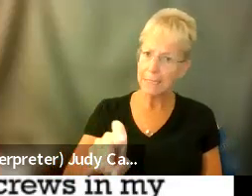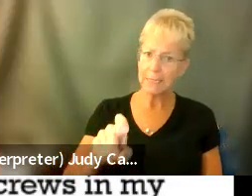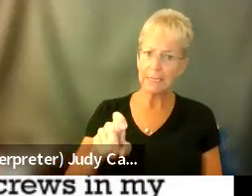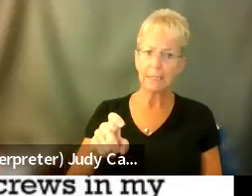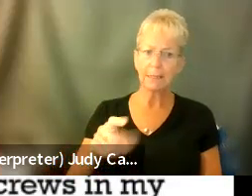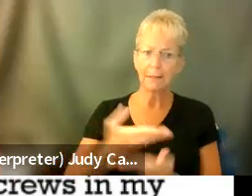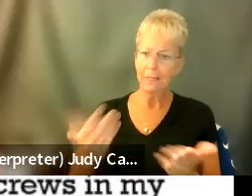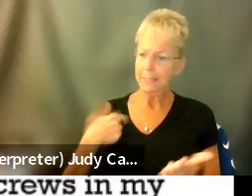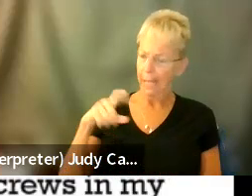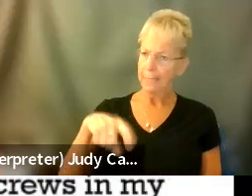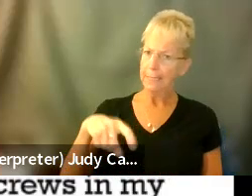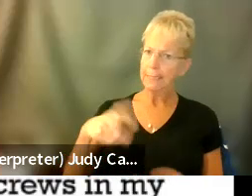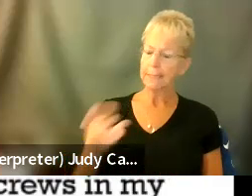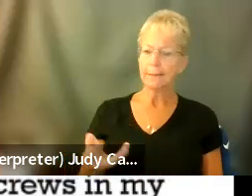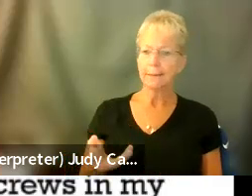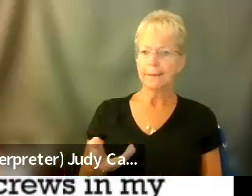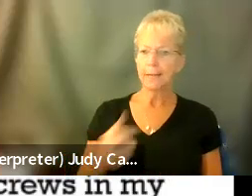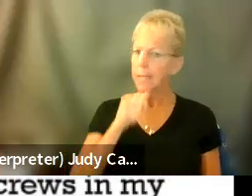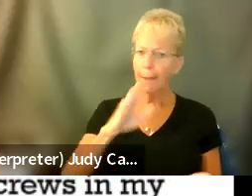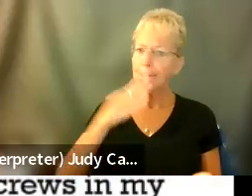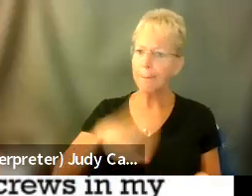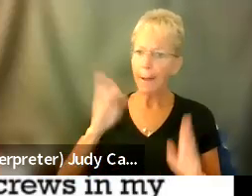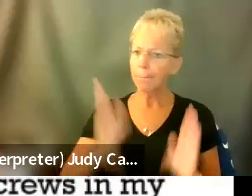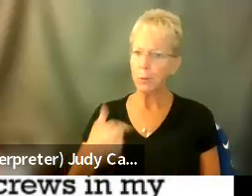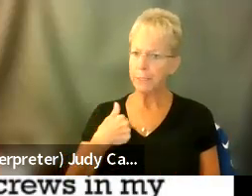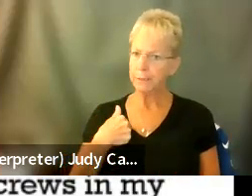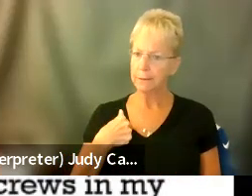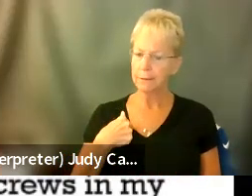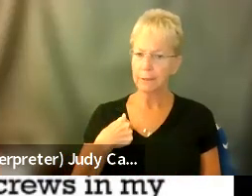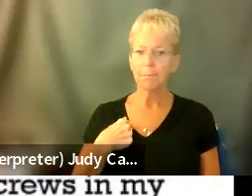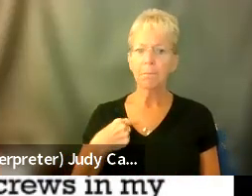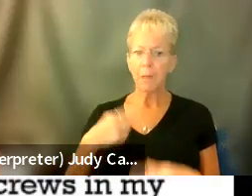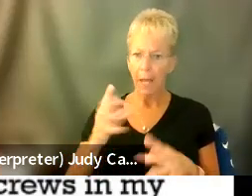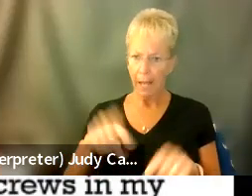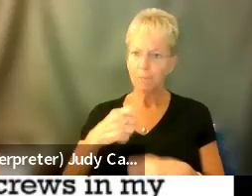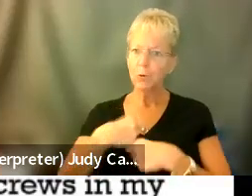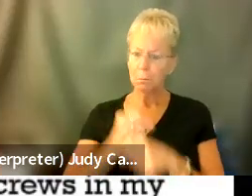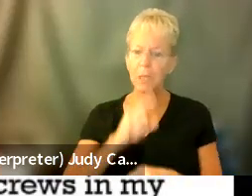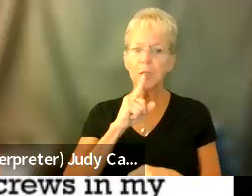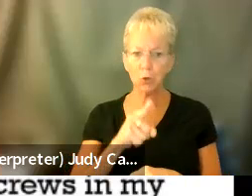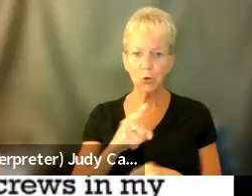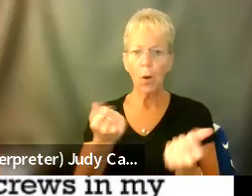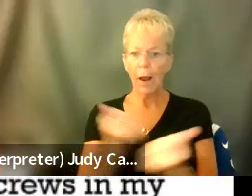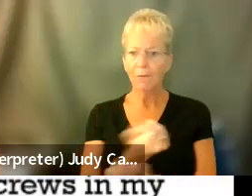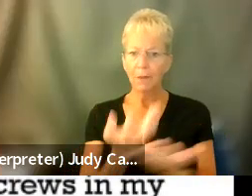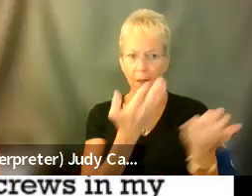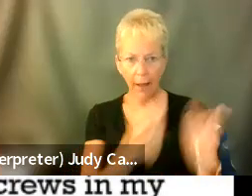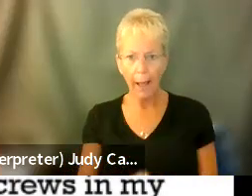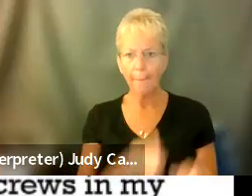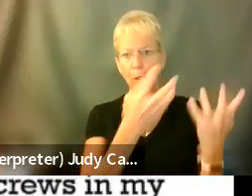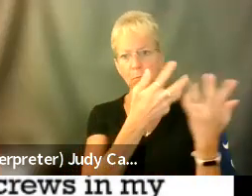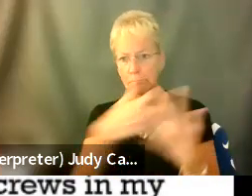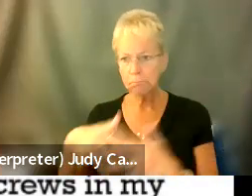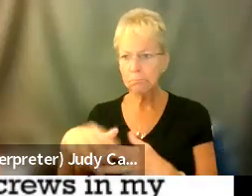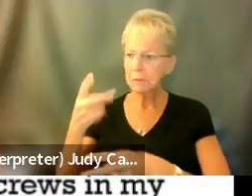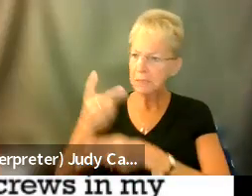things that I need. And making sure that those things happen and that I am being taken care of